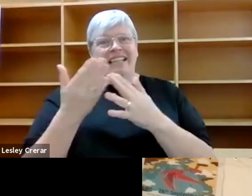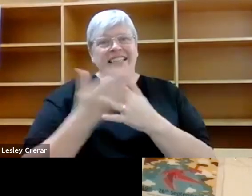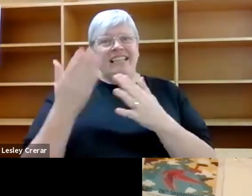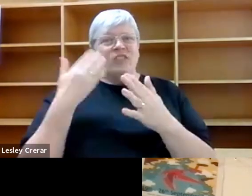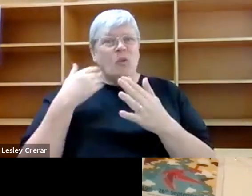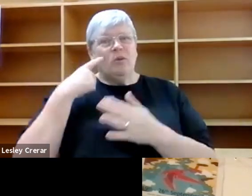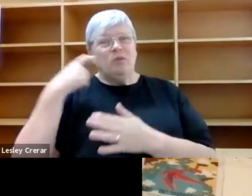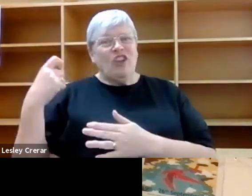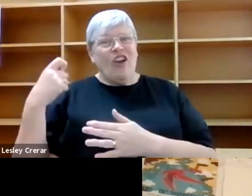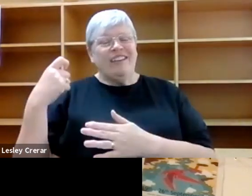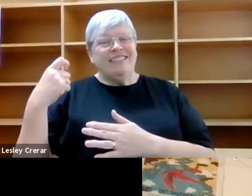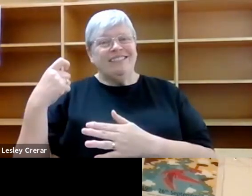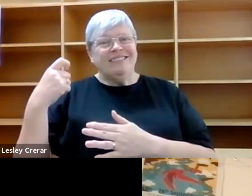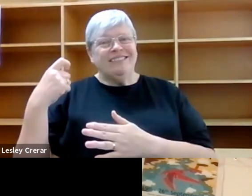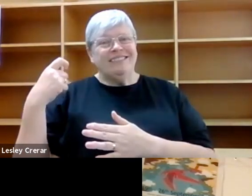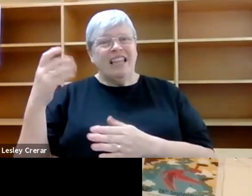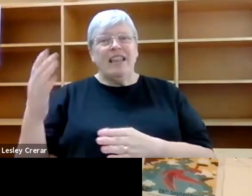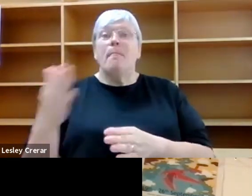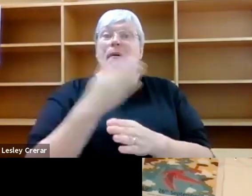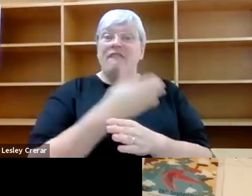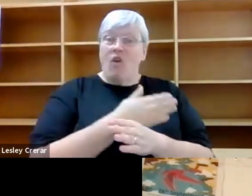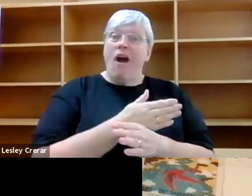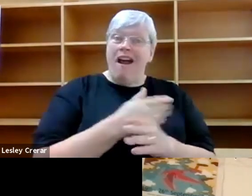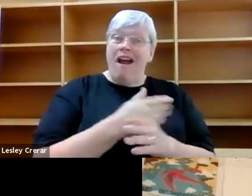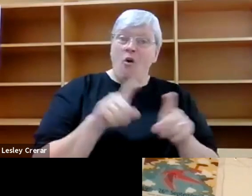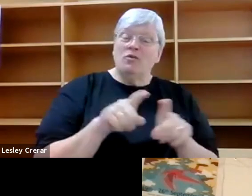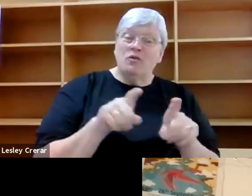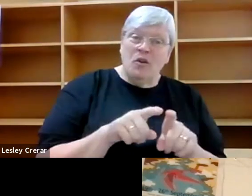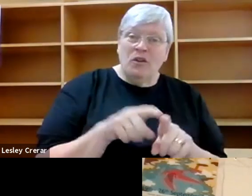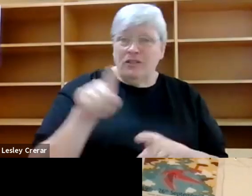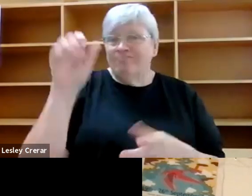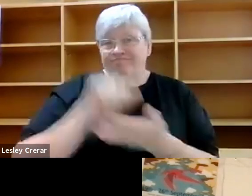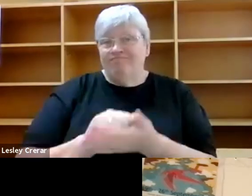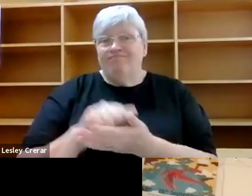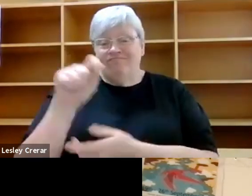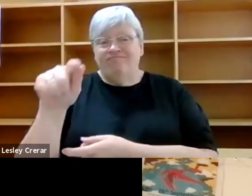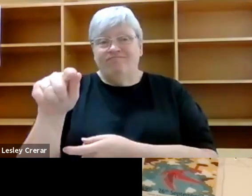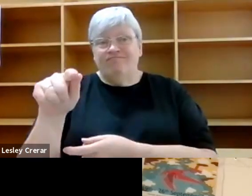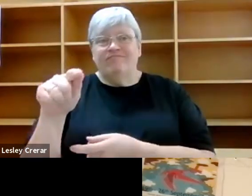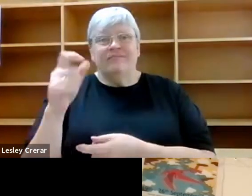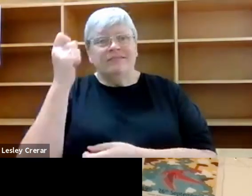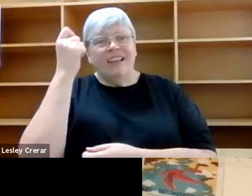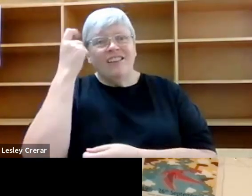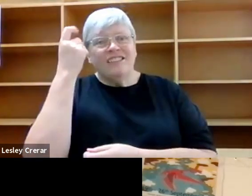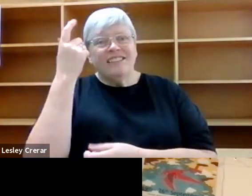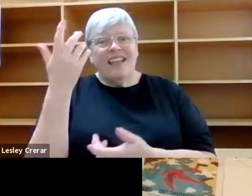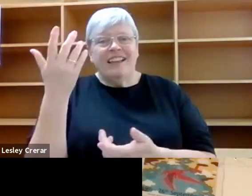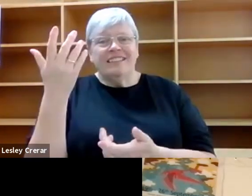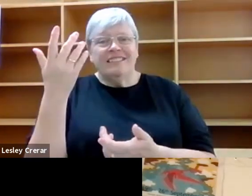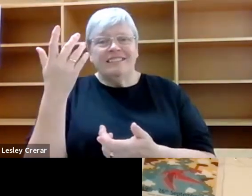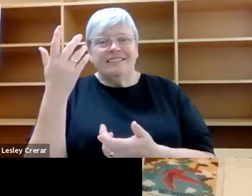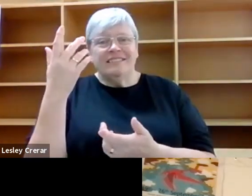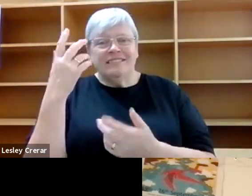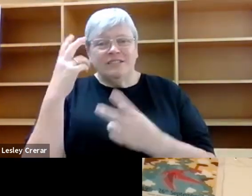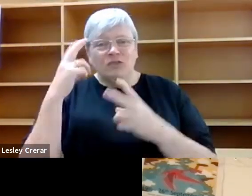the ones that came kind of kind of came before me. But I also, you are completely right, understand research practice to be